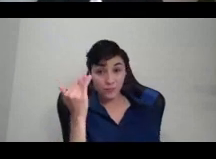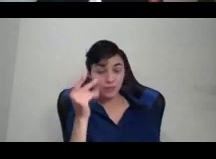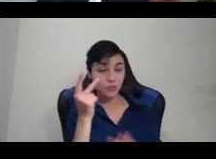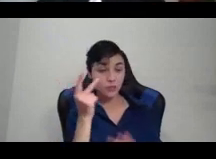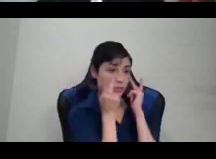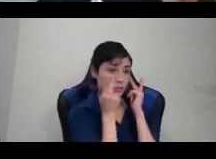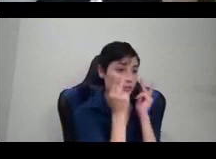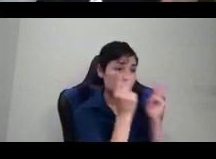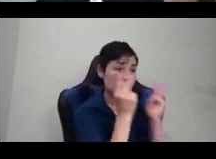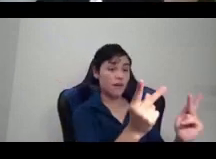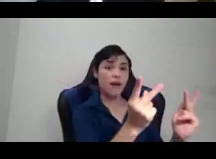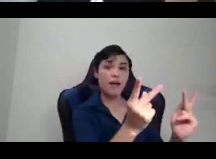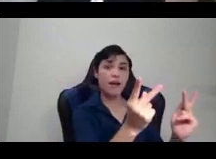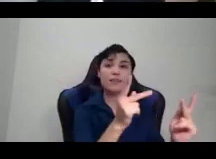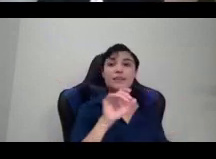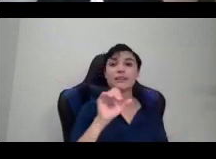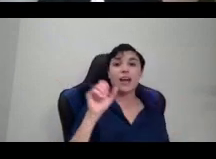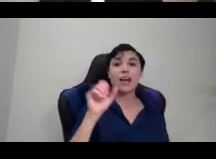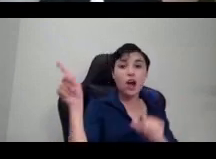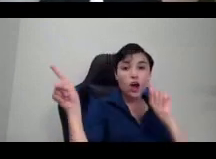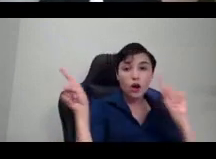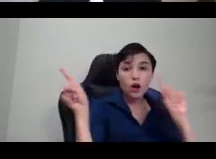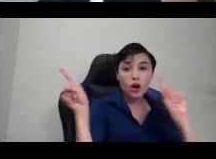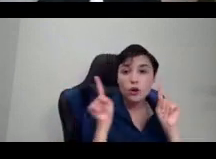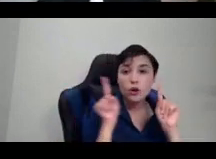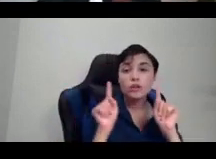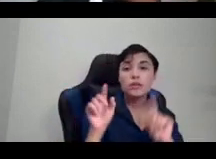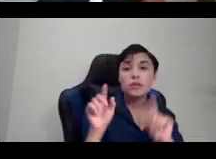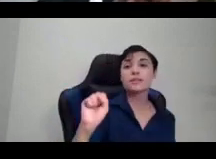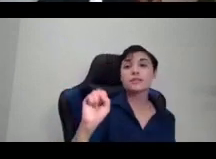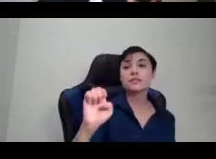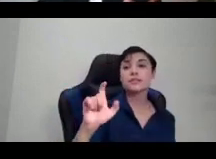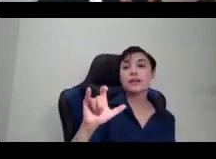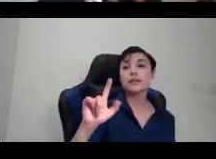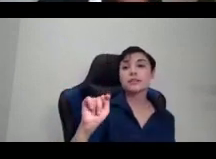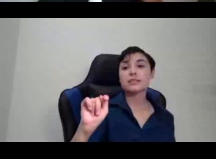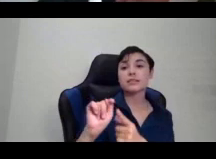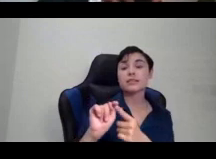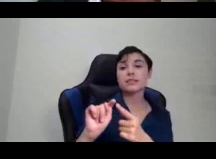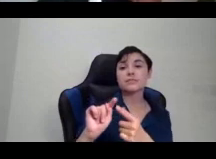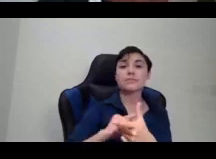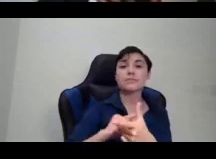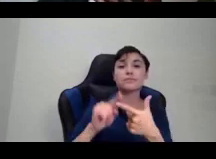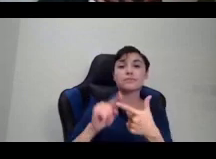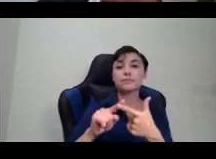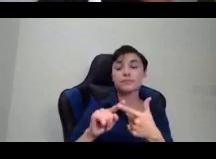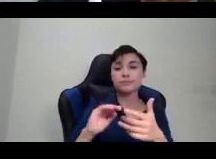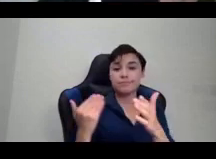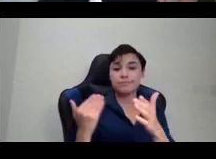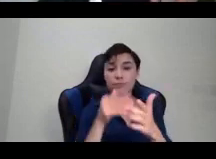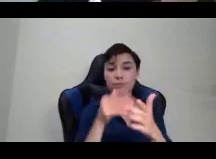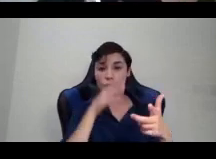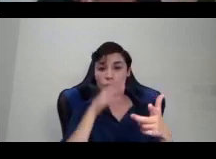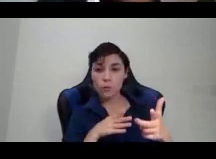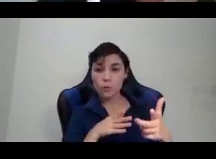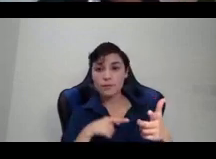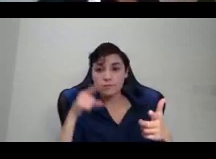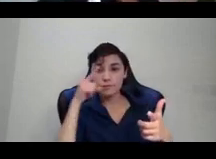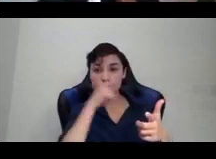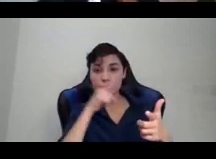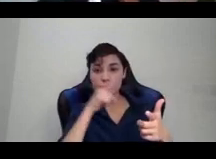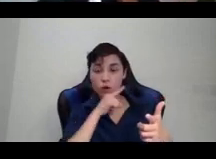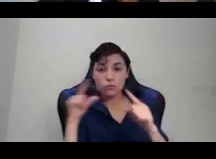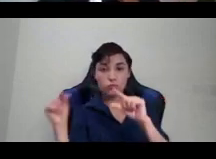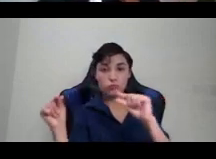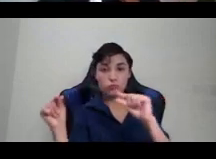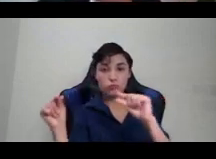myths about women that were being used to excuse them not having a vote or them not being